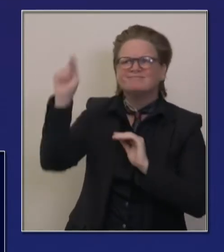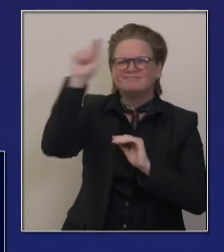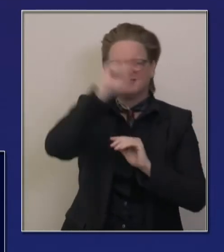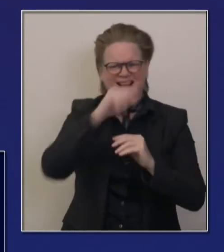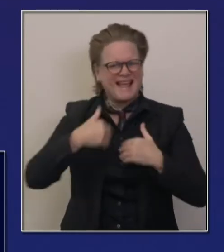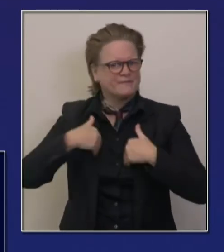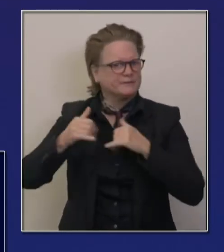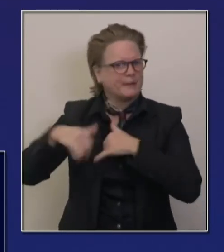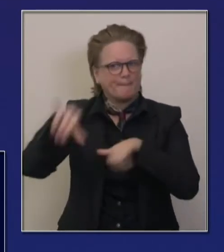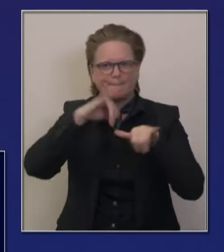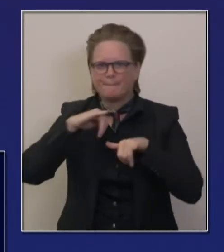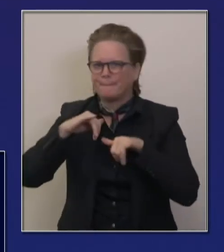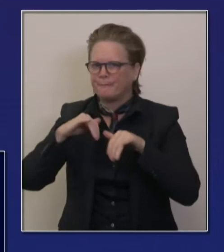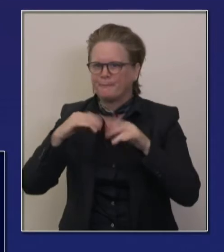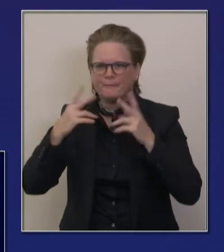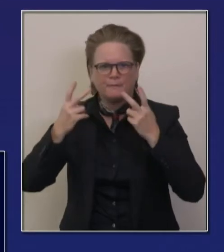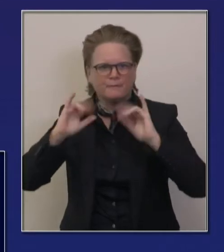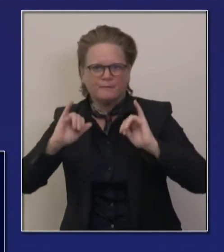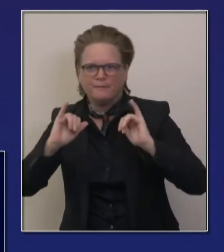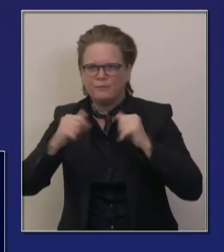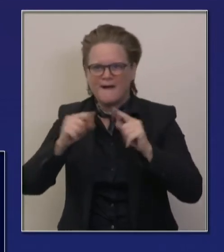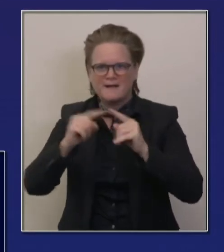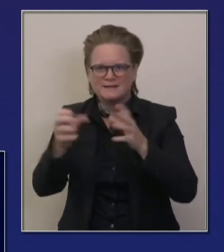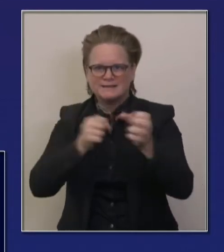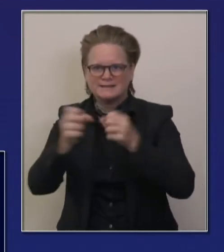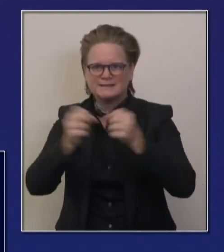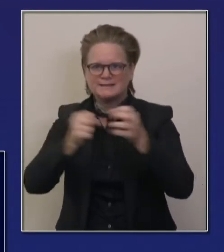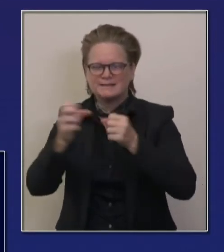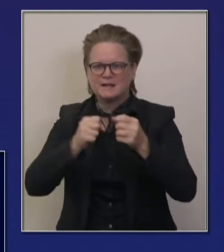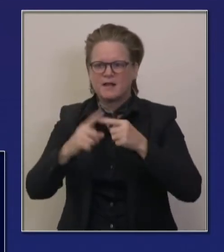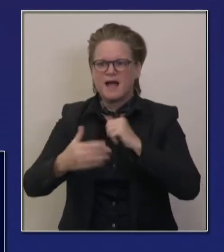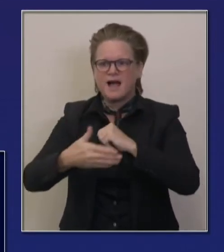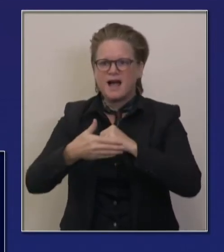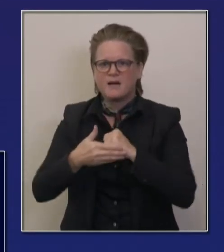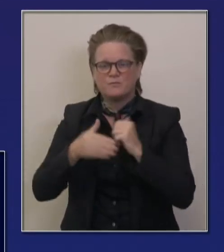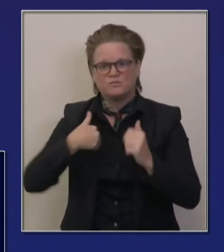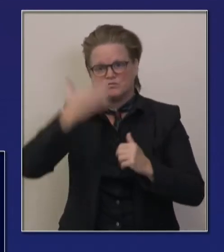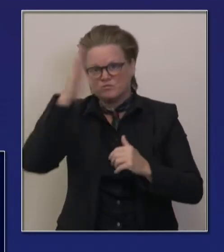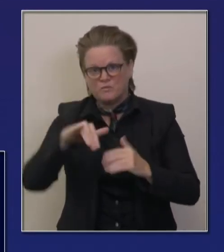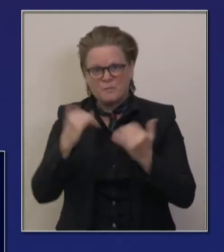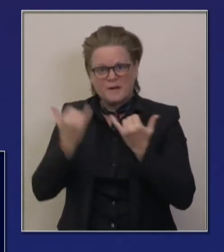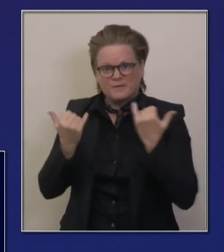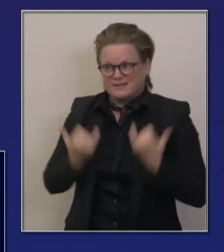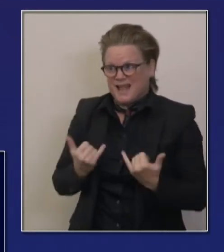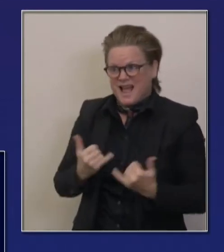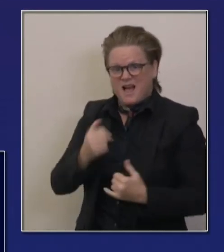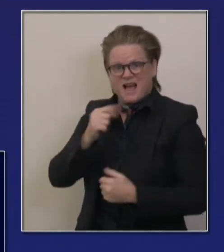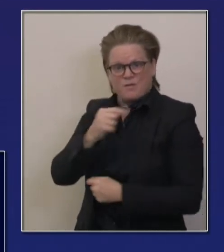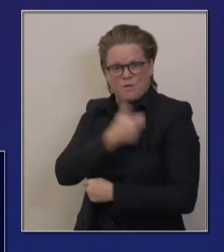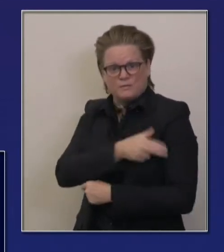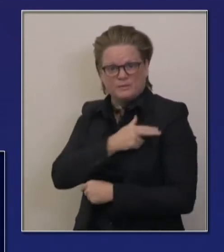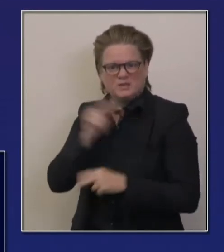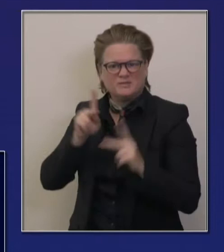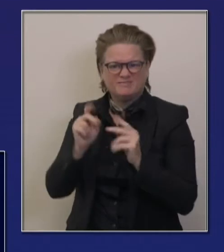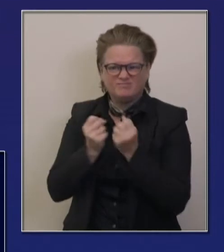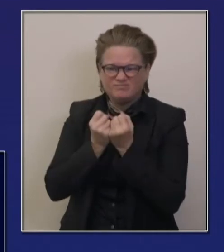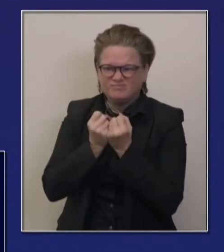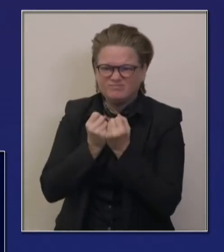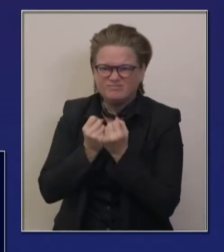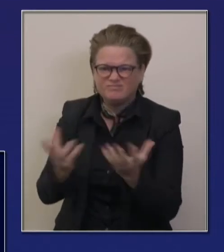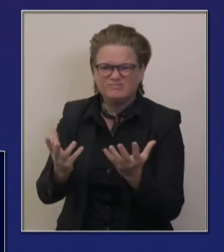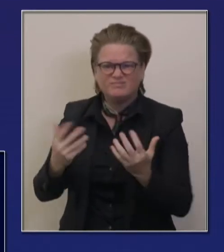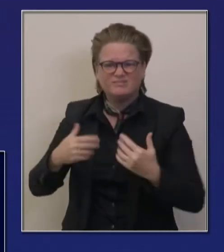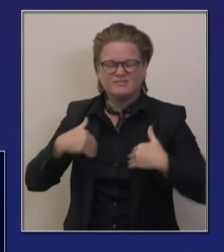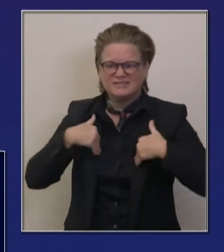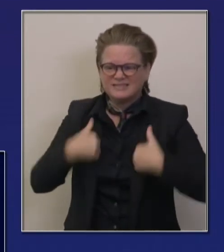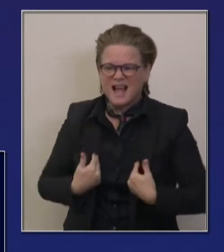not fatigued, that are not exhausted, that we haven't asked too much from, uh, that are healthy and ready and available regionally in the right location with the right